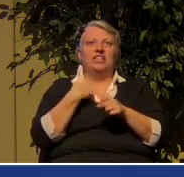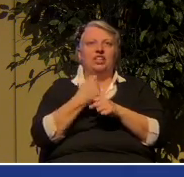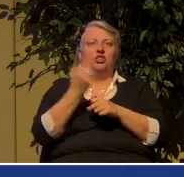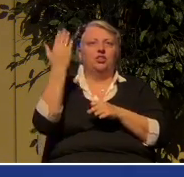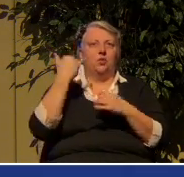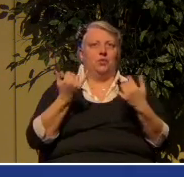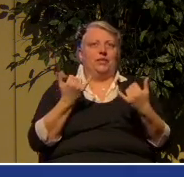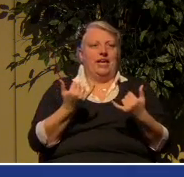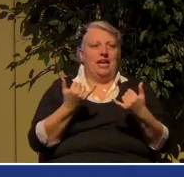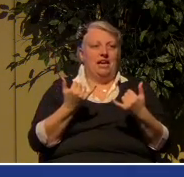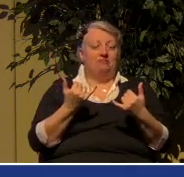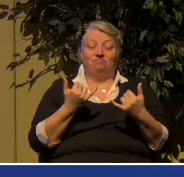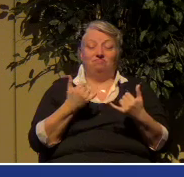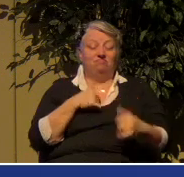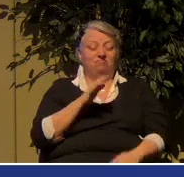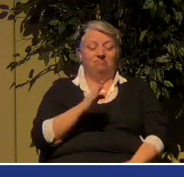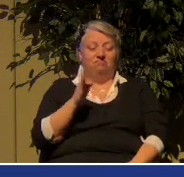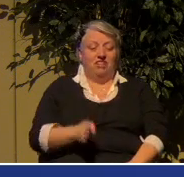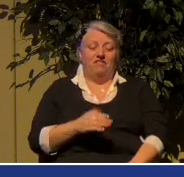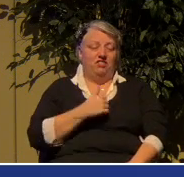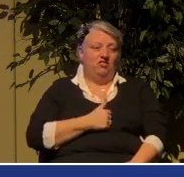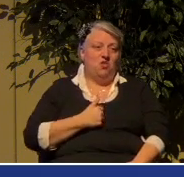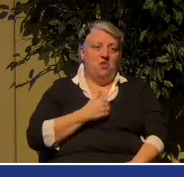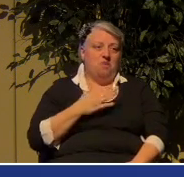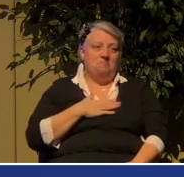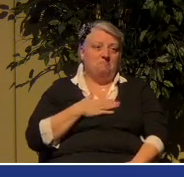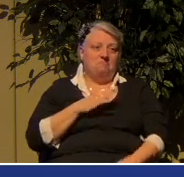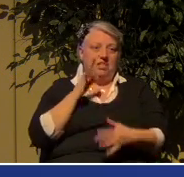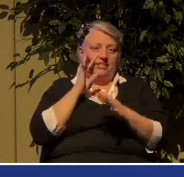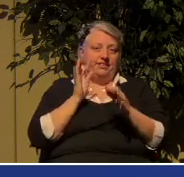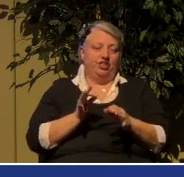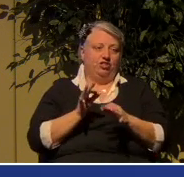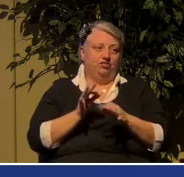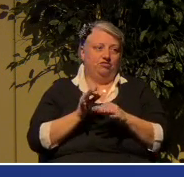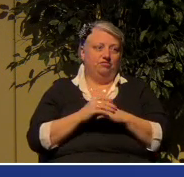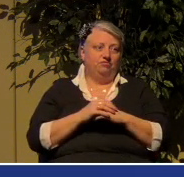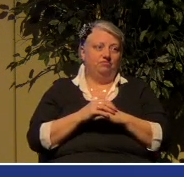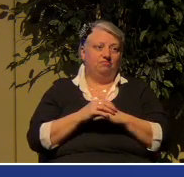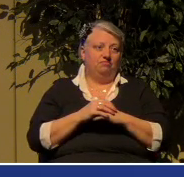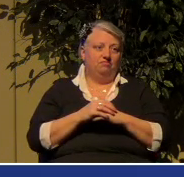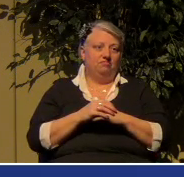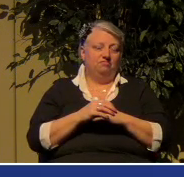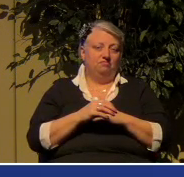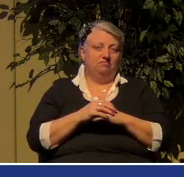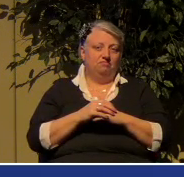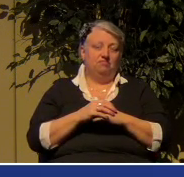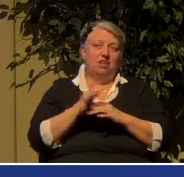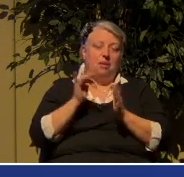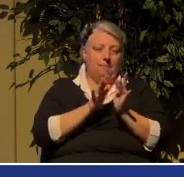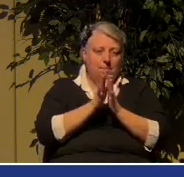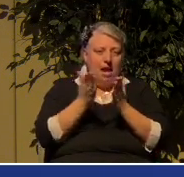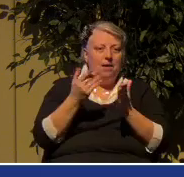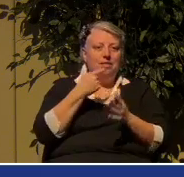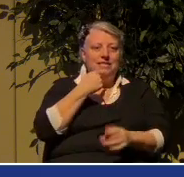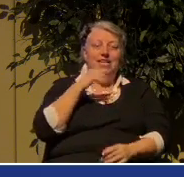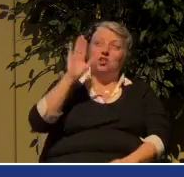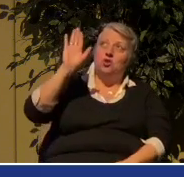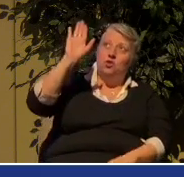regretted that choice. Because the Bible says your word is truth.